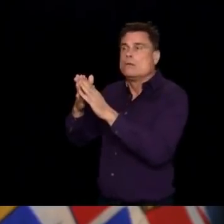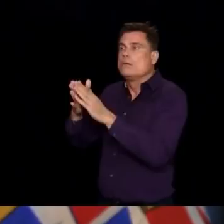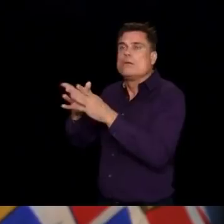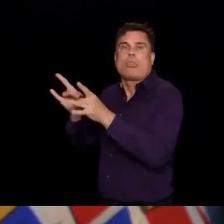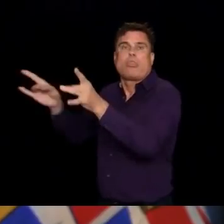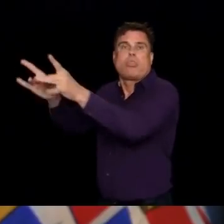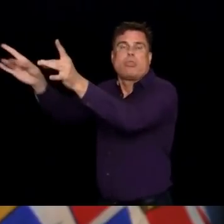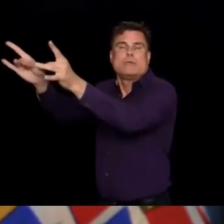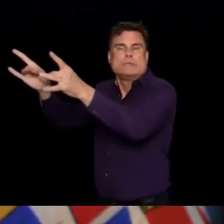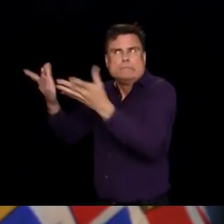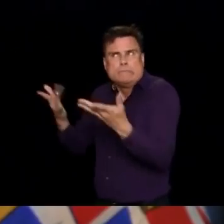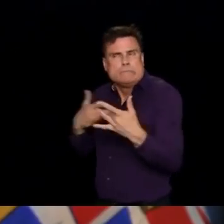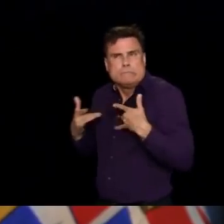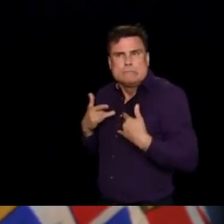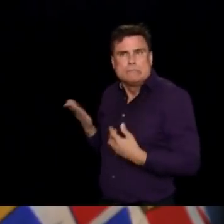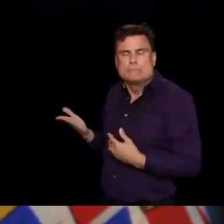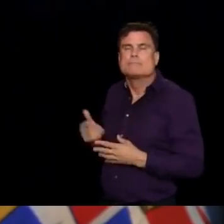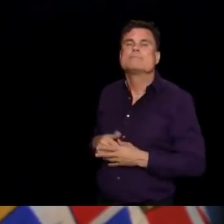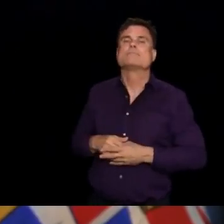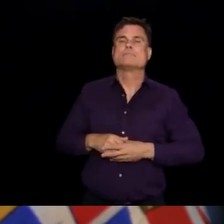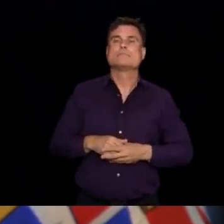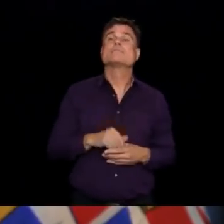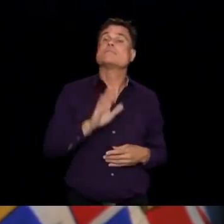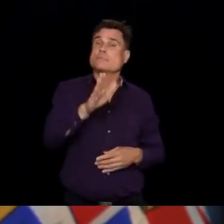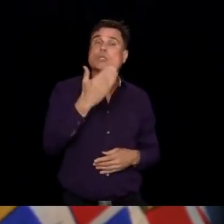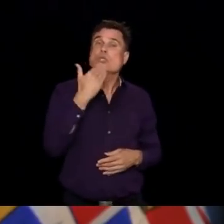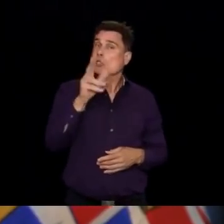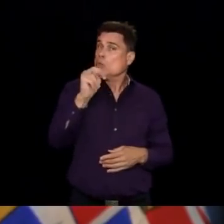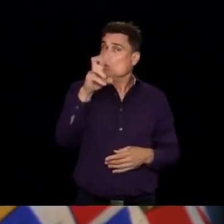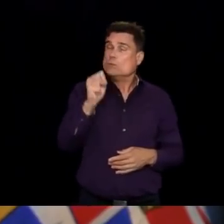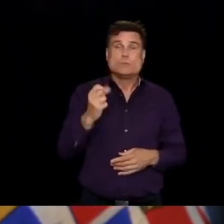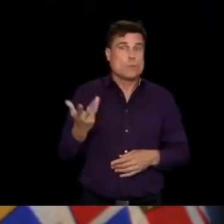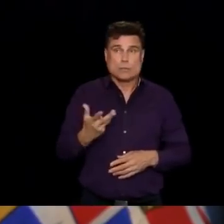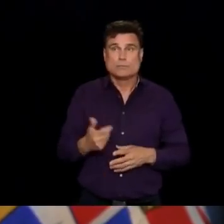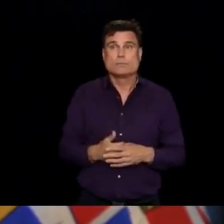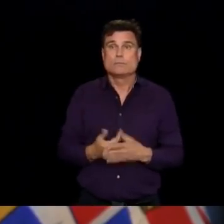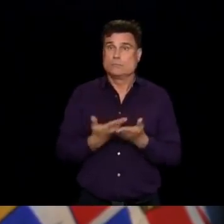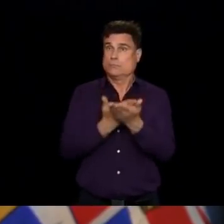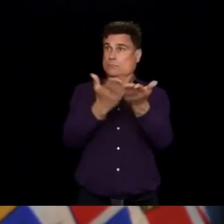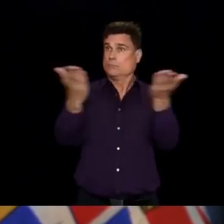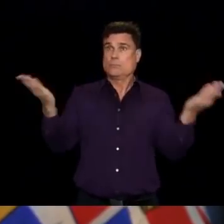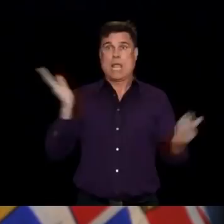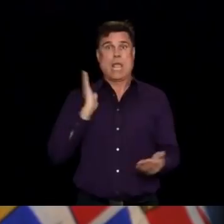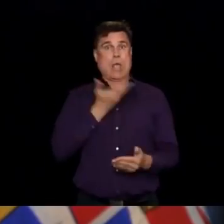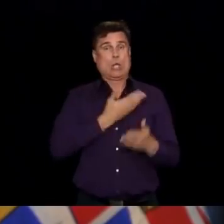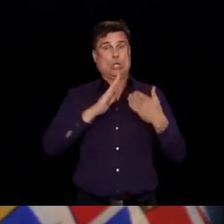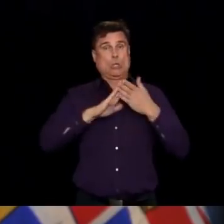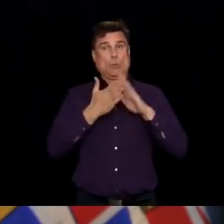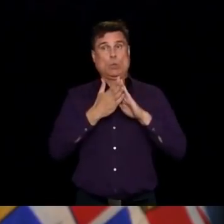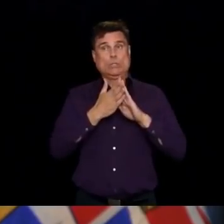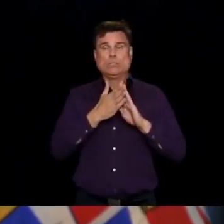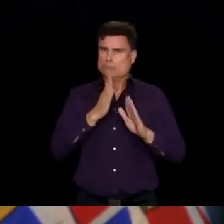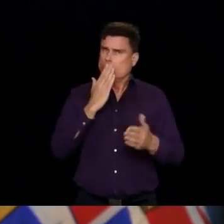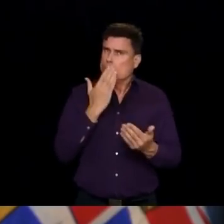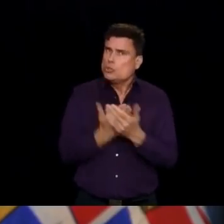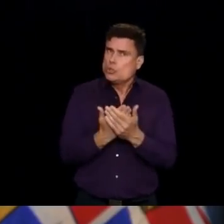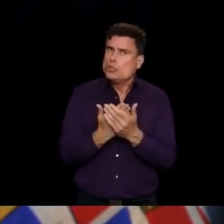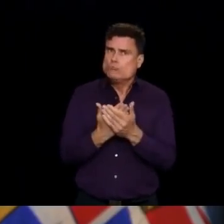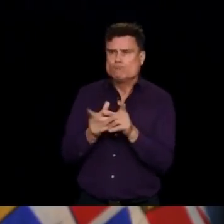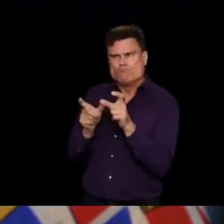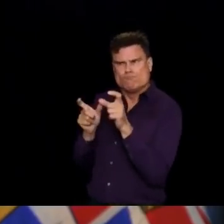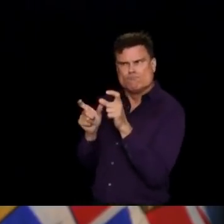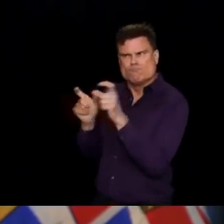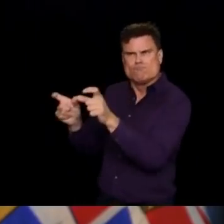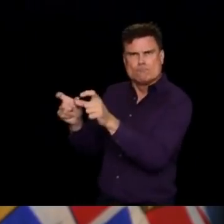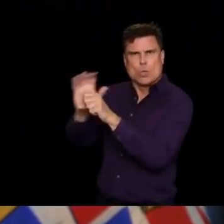have reduced the amount of transmission transmission in our community so much so that we have very few people in hospital.